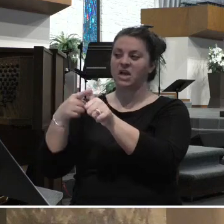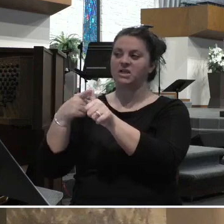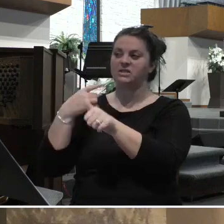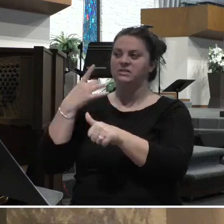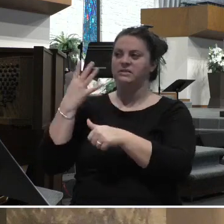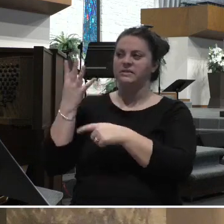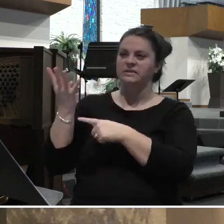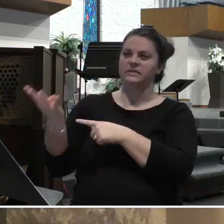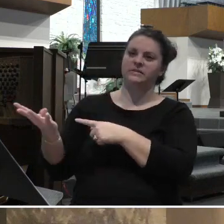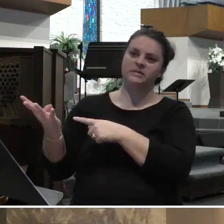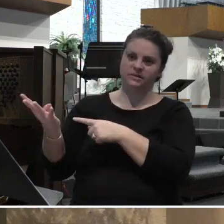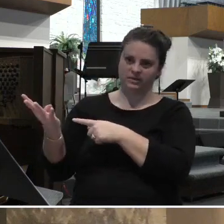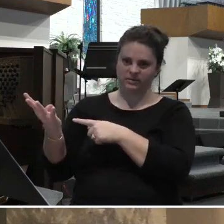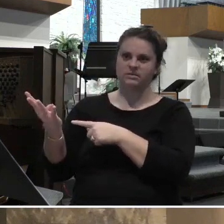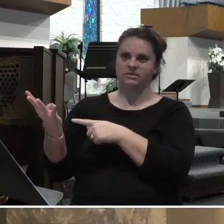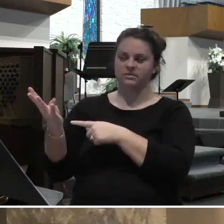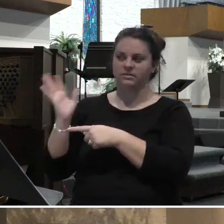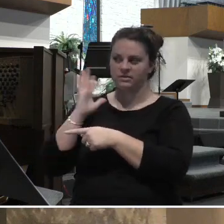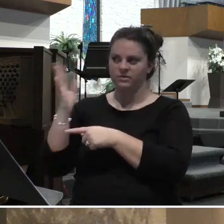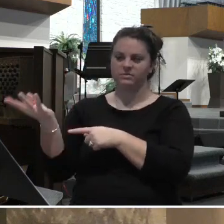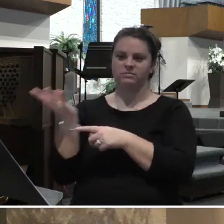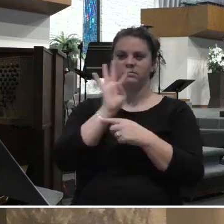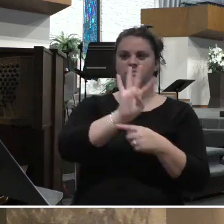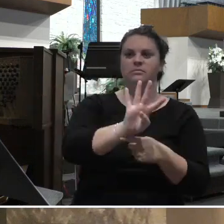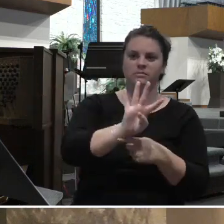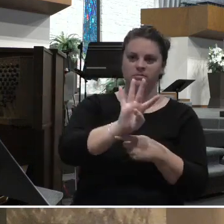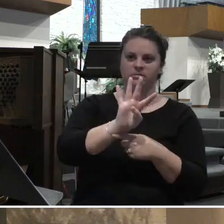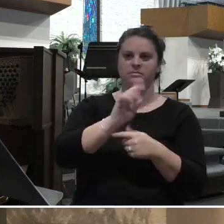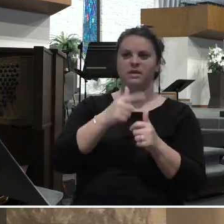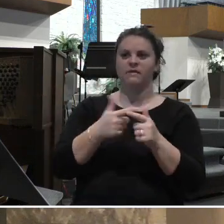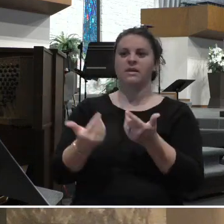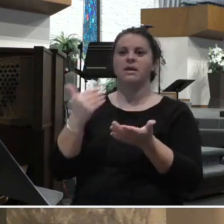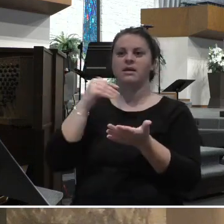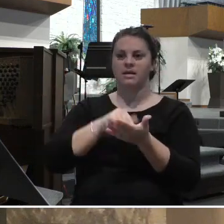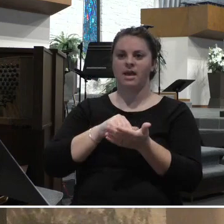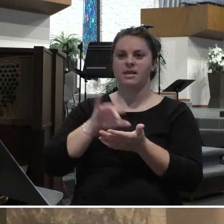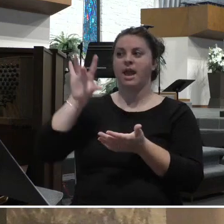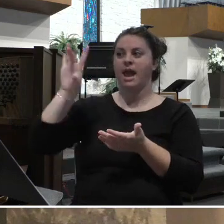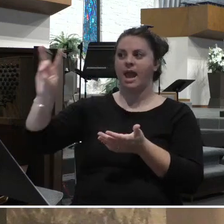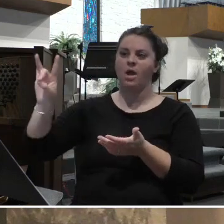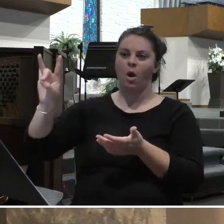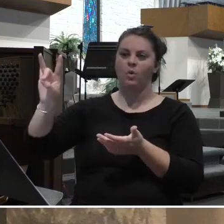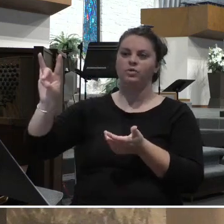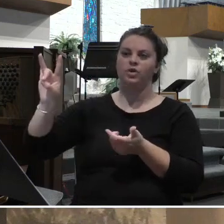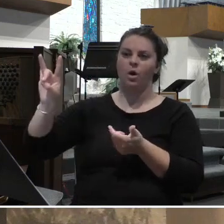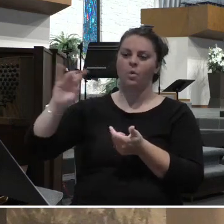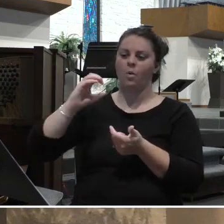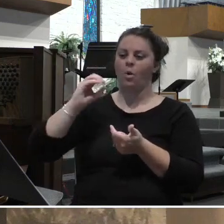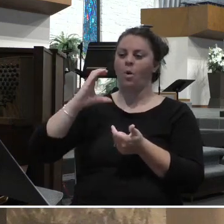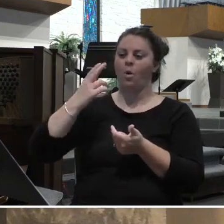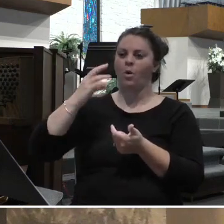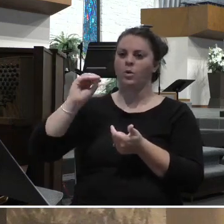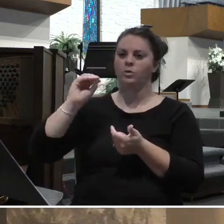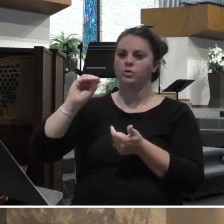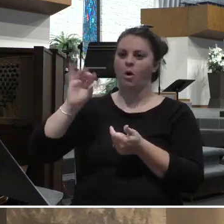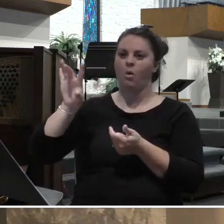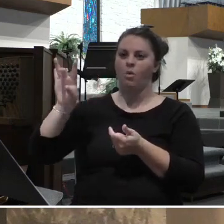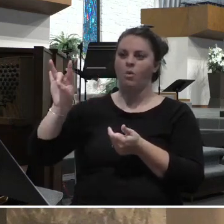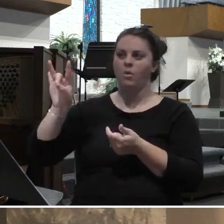running from the bus stop, just desperate to get work. Well, there was never enough trucks that pulled up.